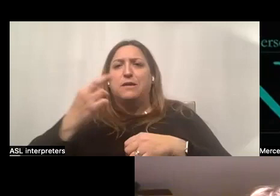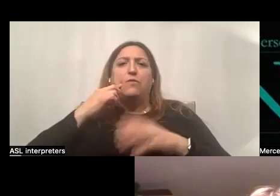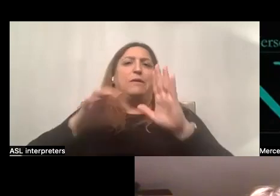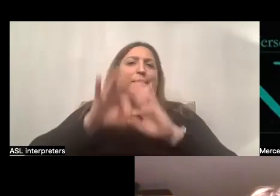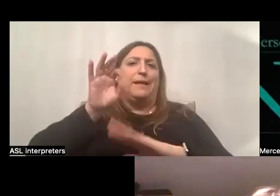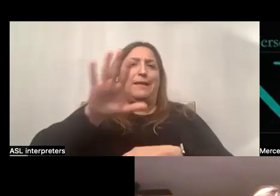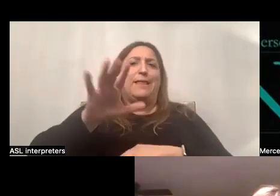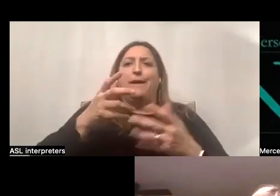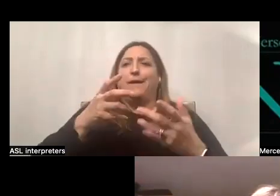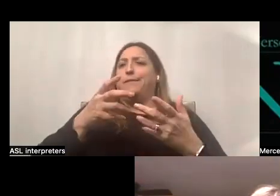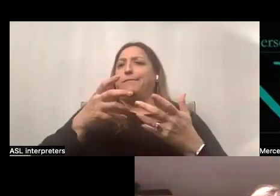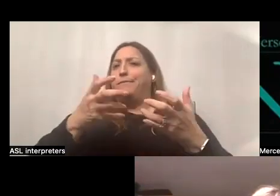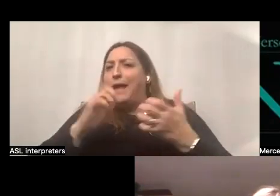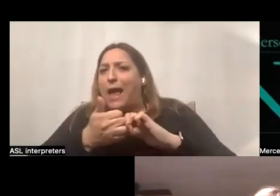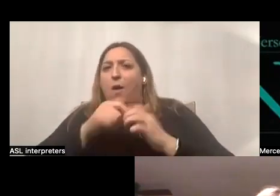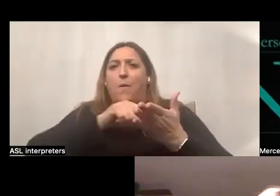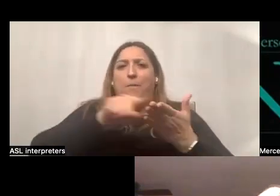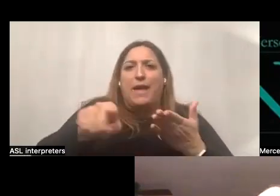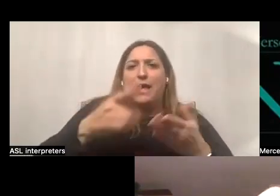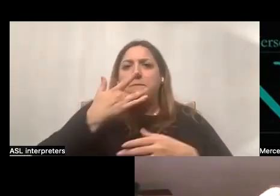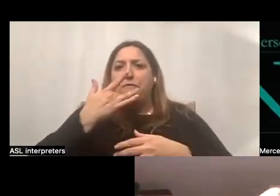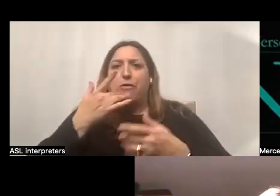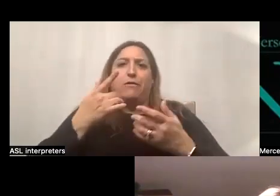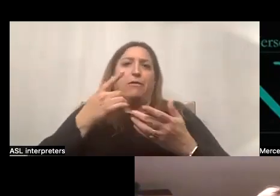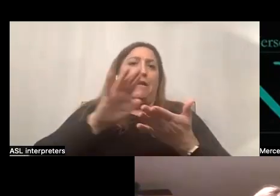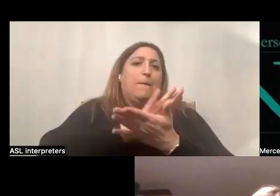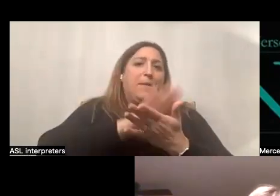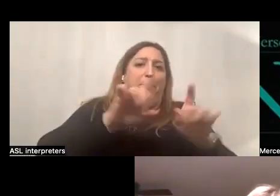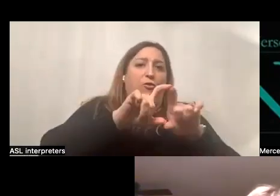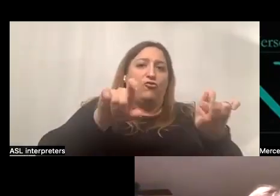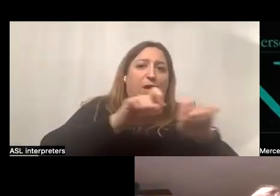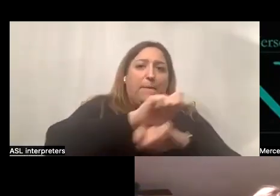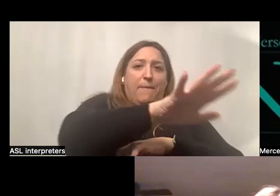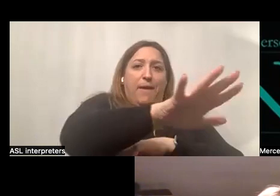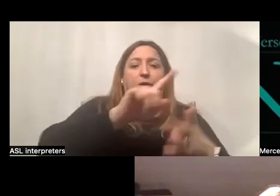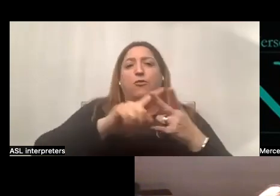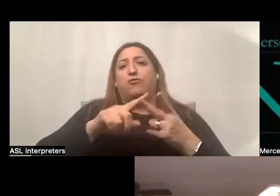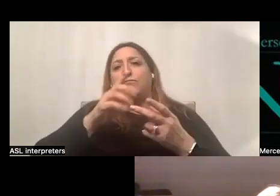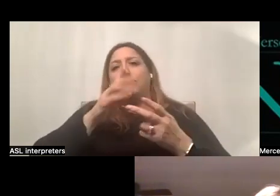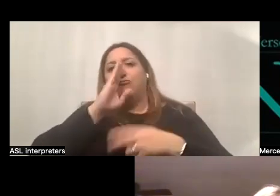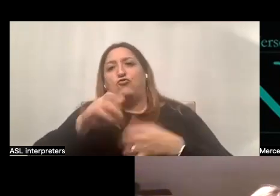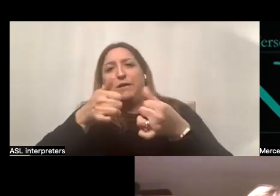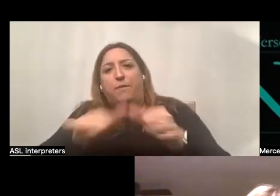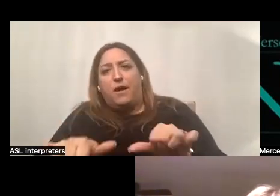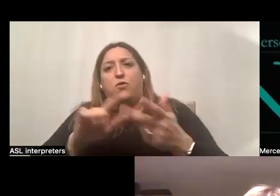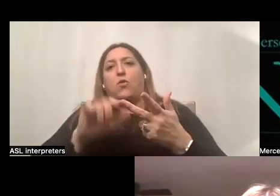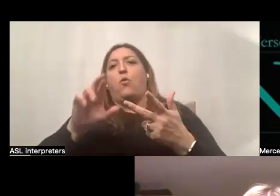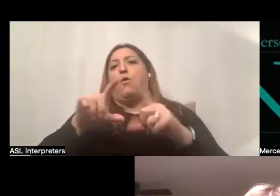desired way of getting paid either by paper checks, direct deposit, or an ADP card.